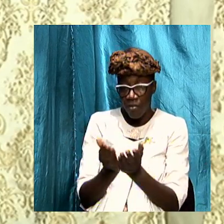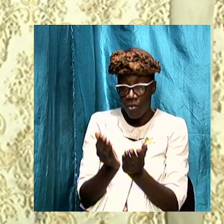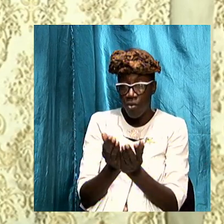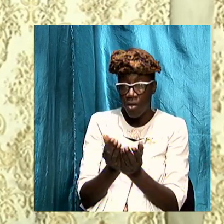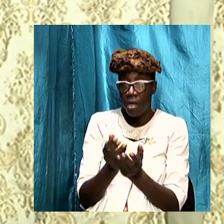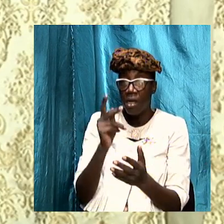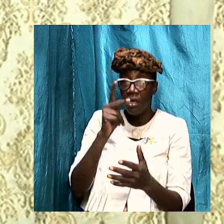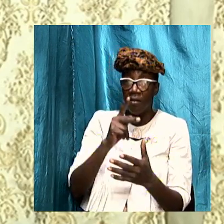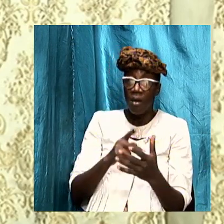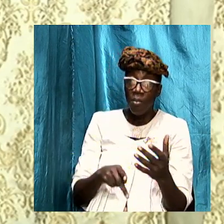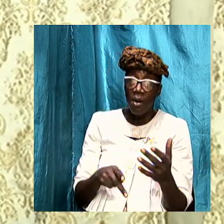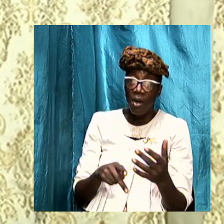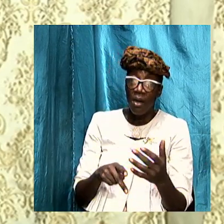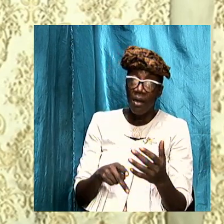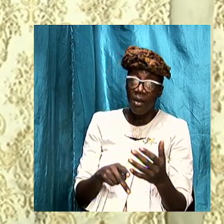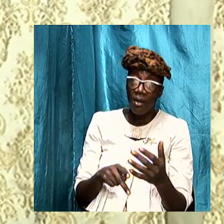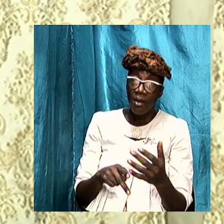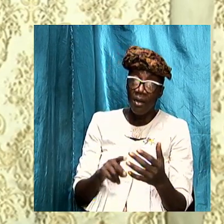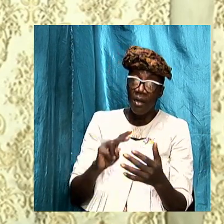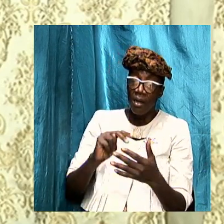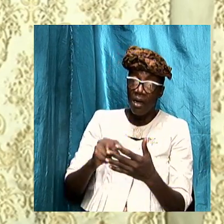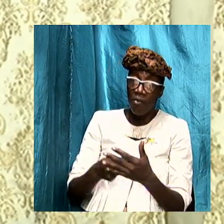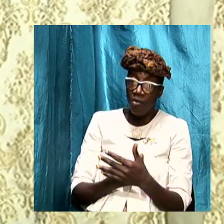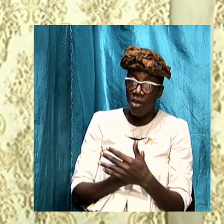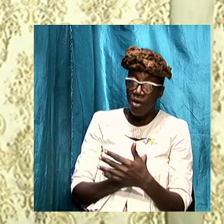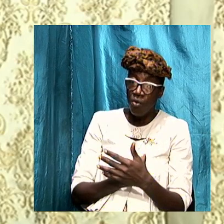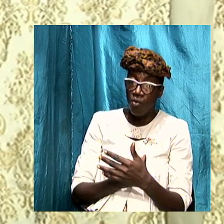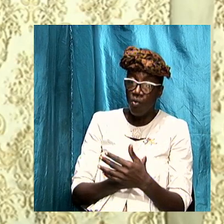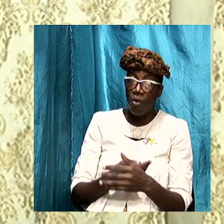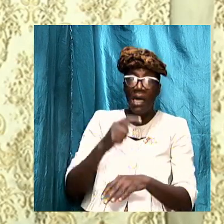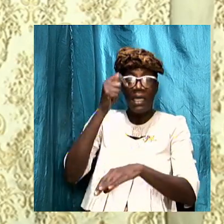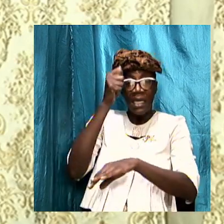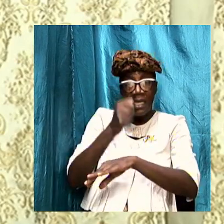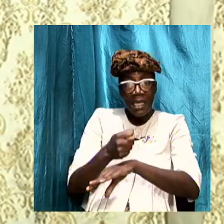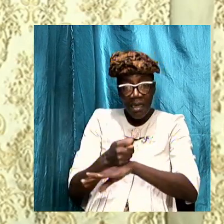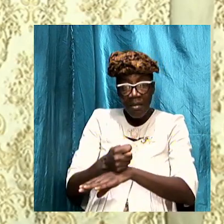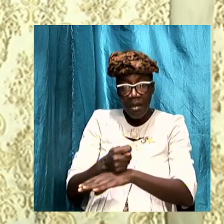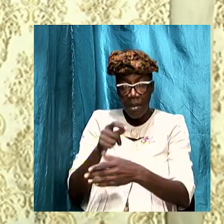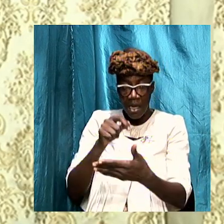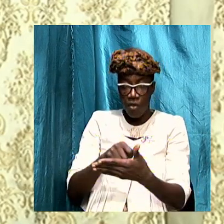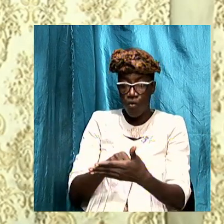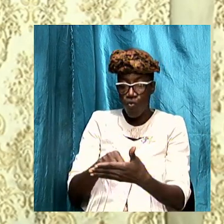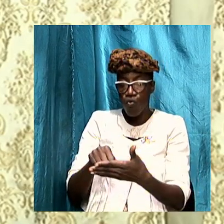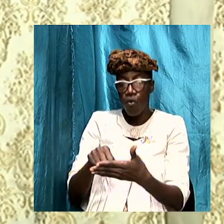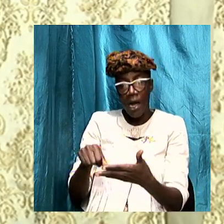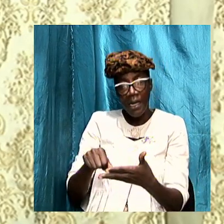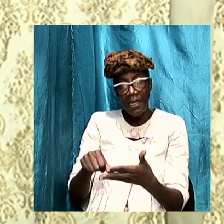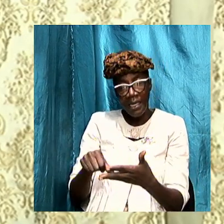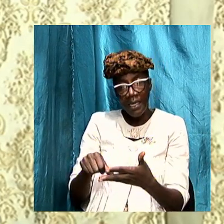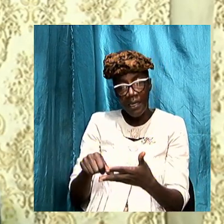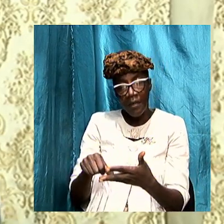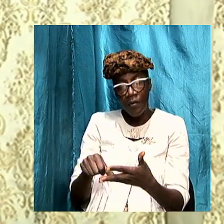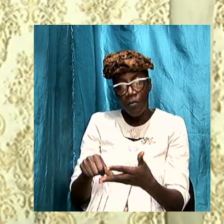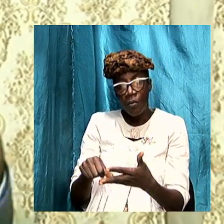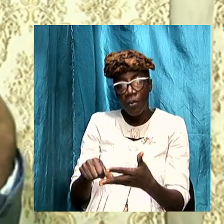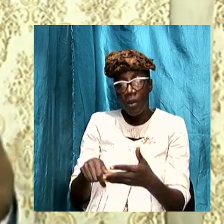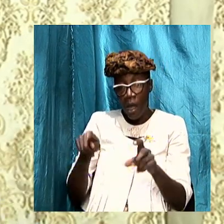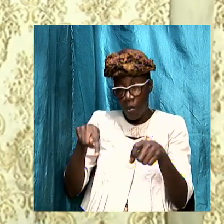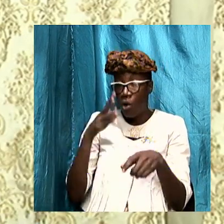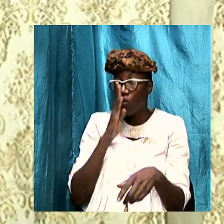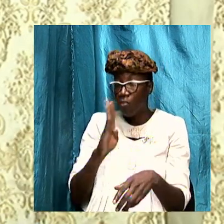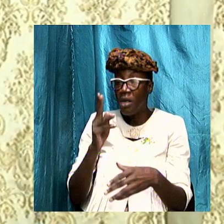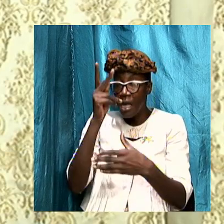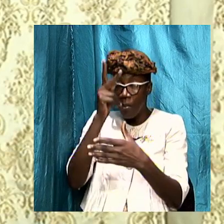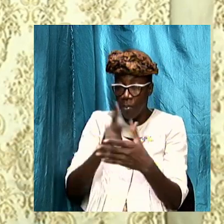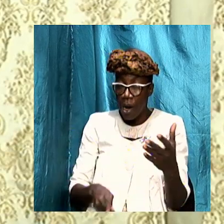of the New Testament writings saints of the Most High God and therefore it ought to be a